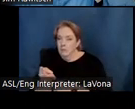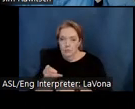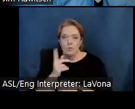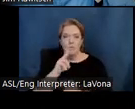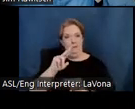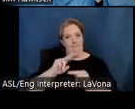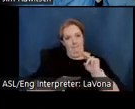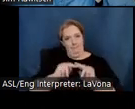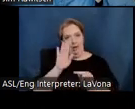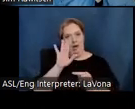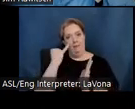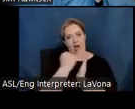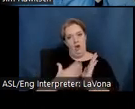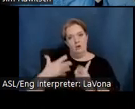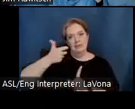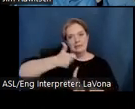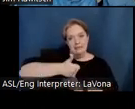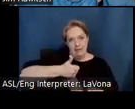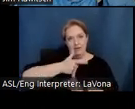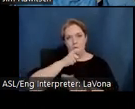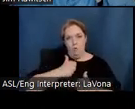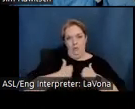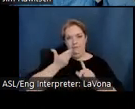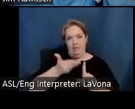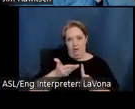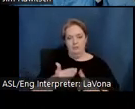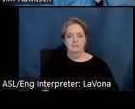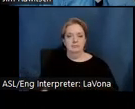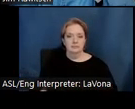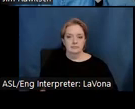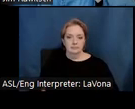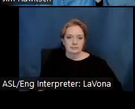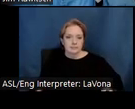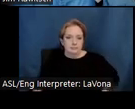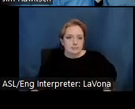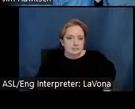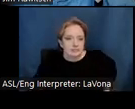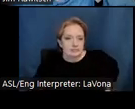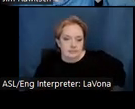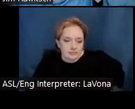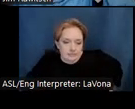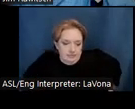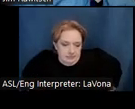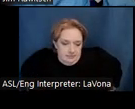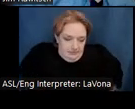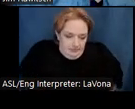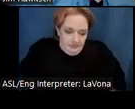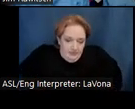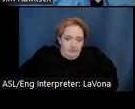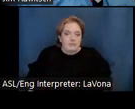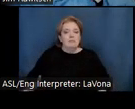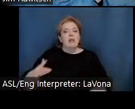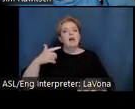built by the artists who occupied them. Now, when I say built, I'm not